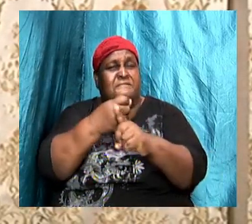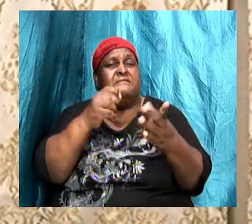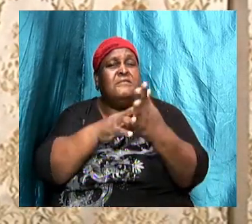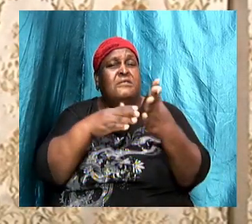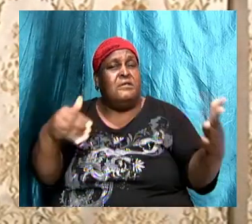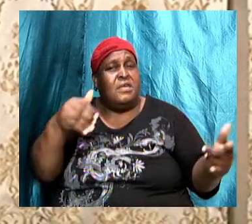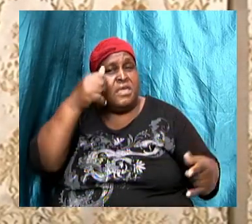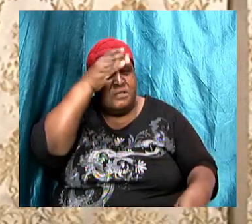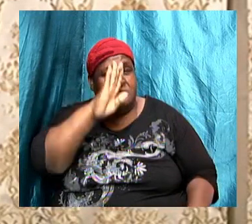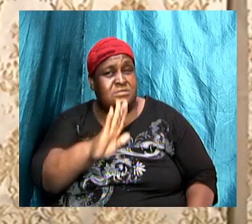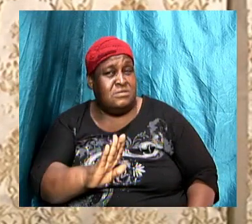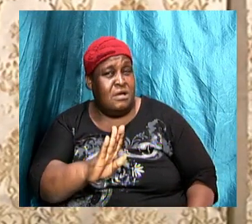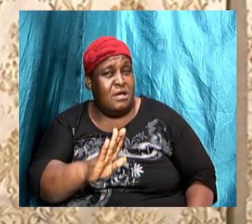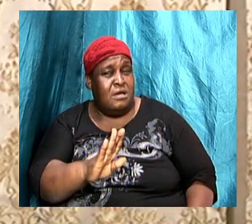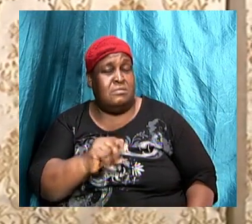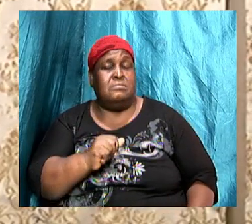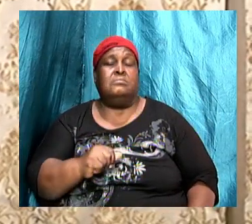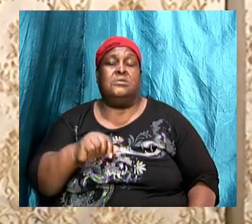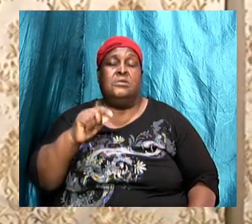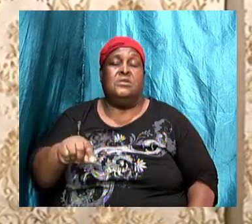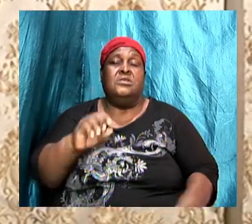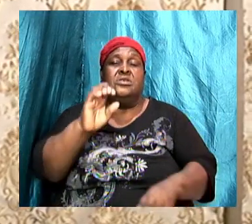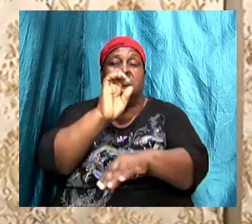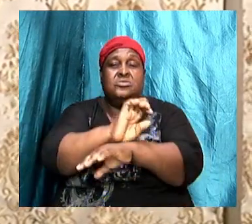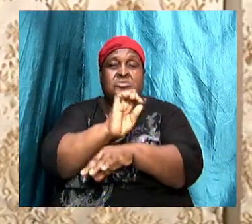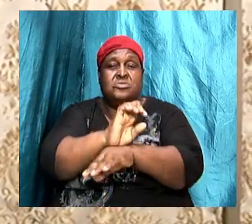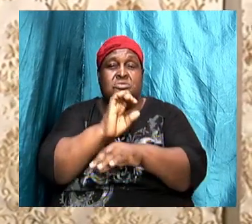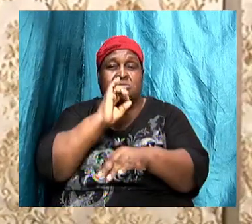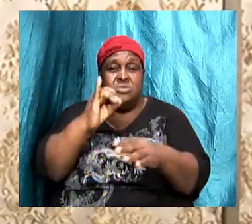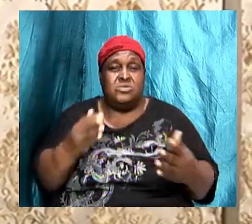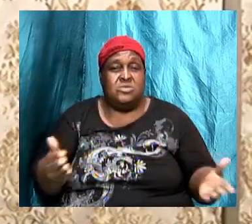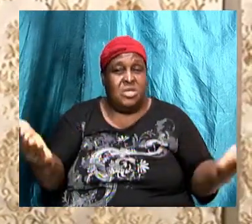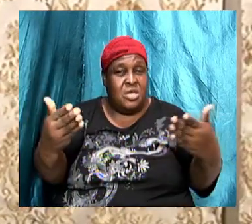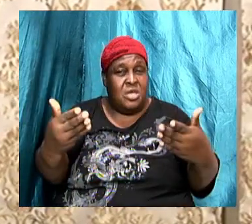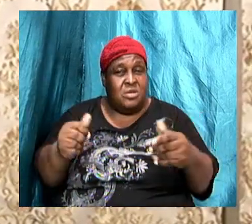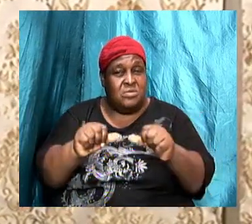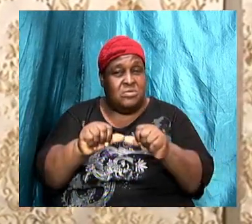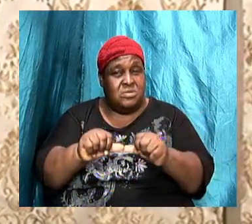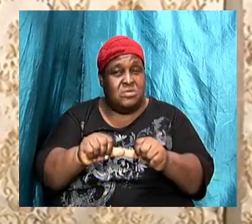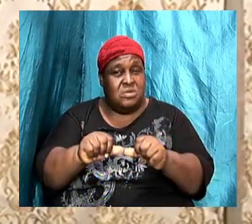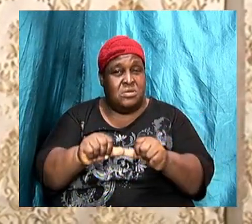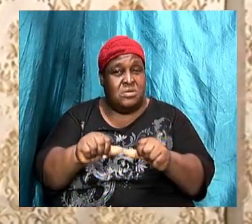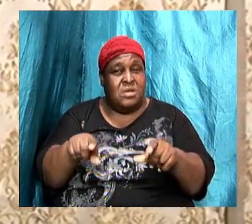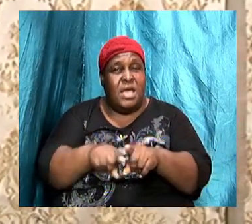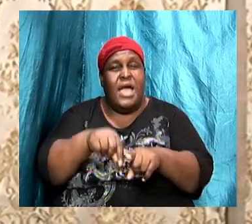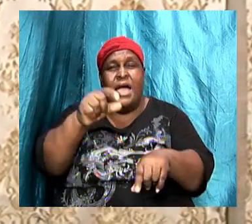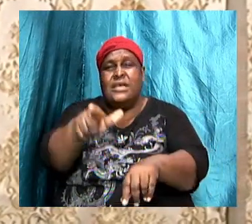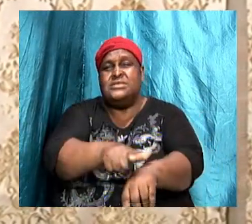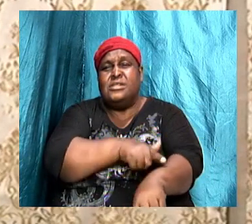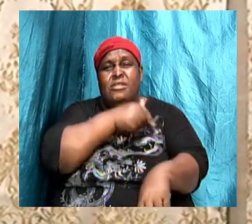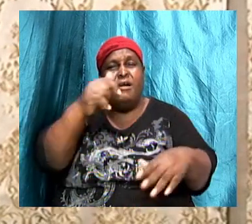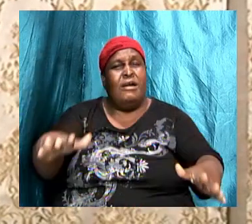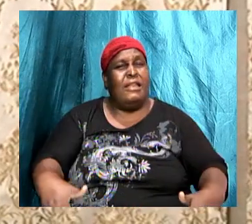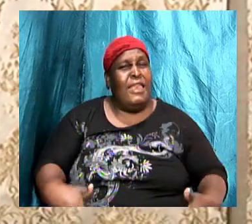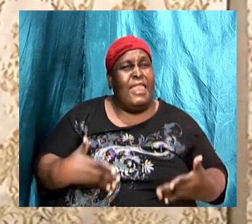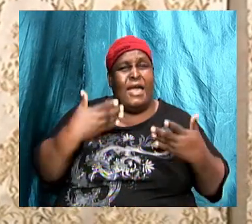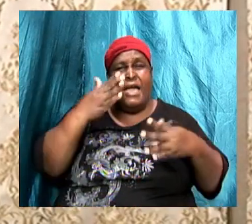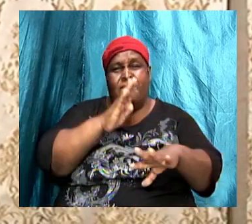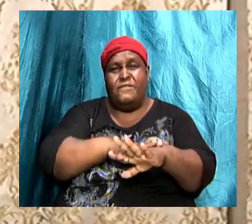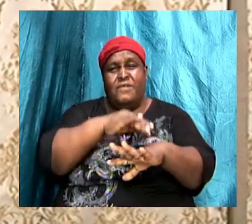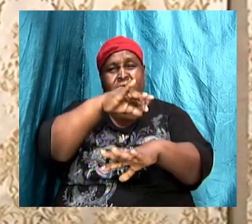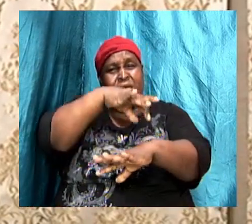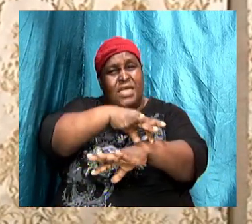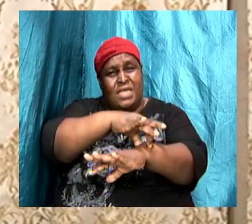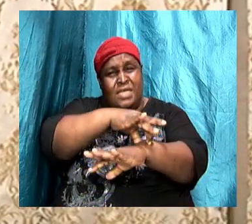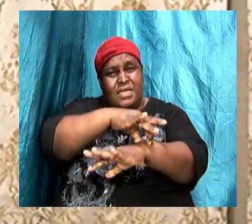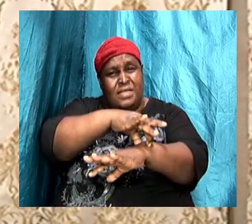So let us understand that this church is here to stay. And as long as life is on this